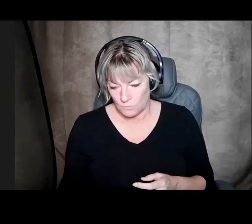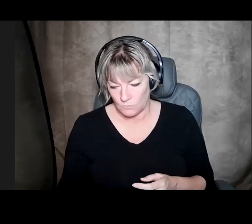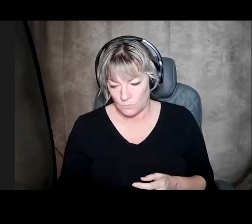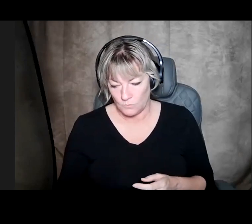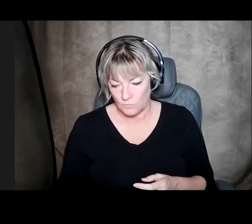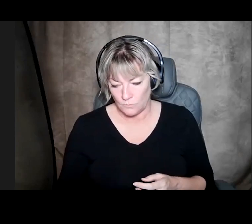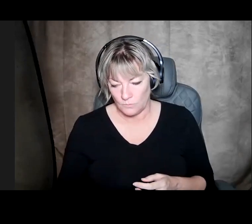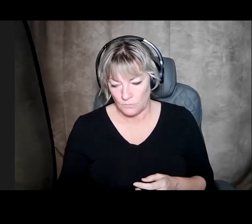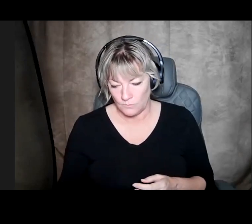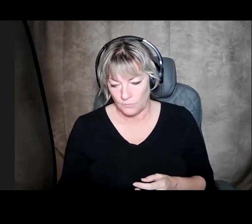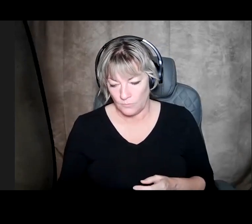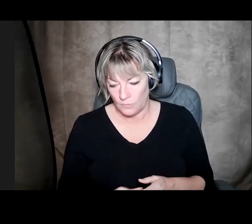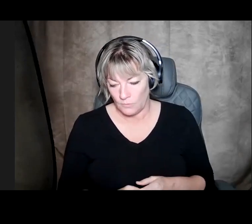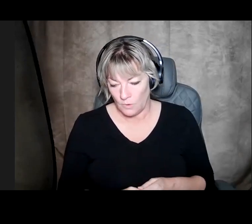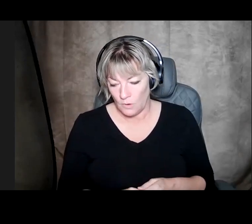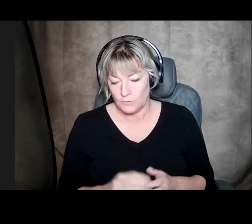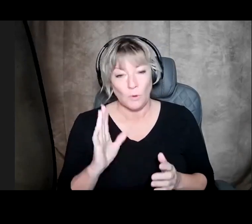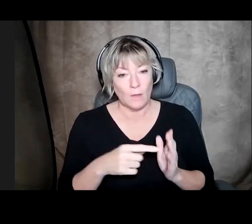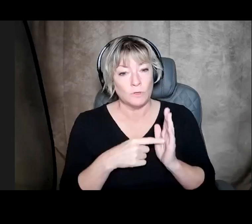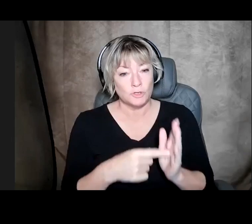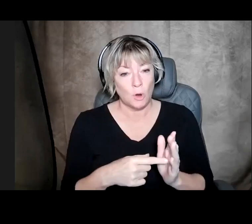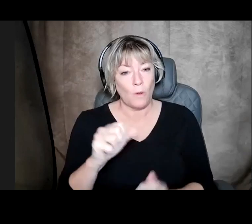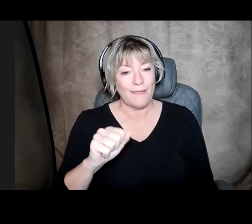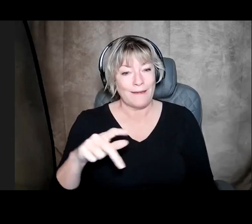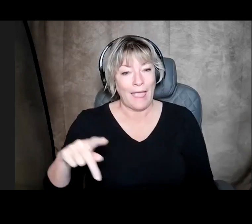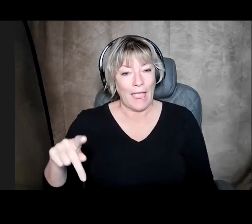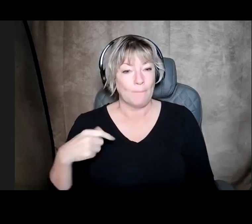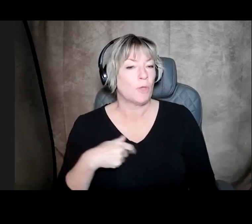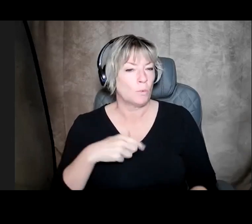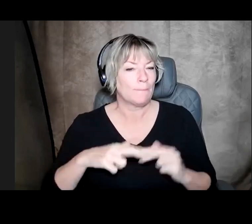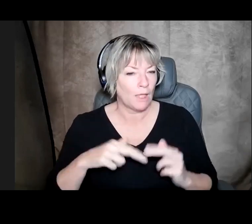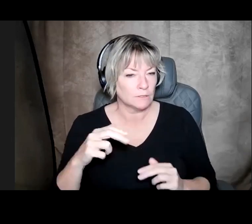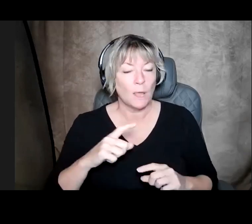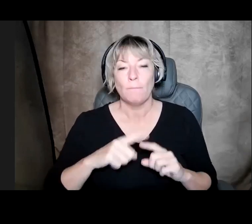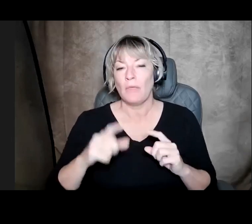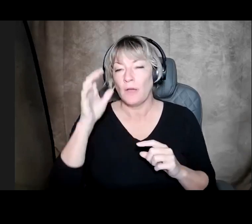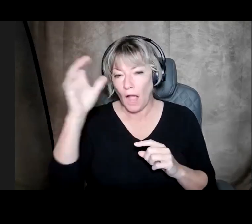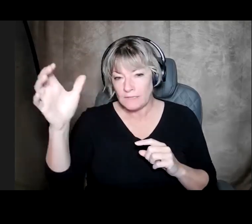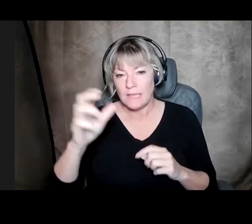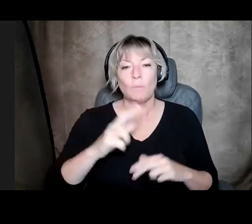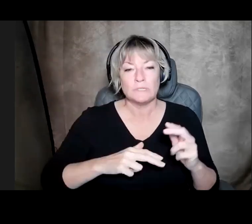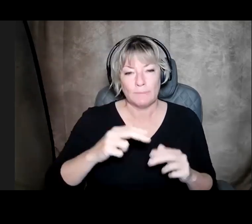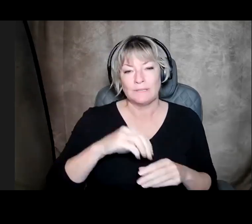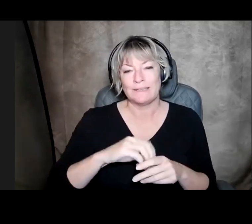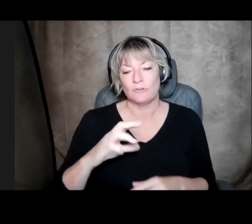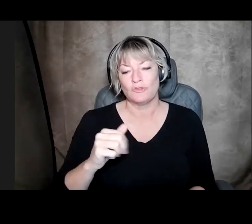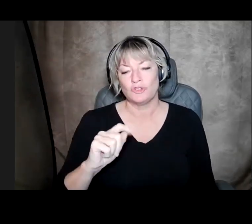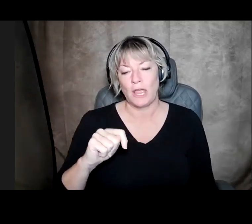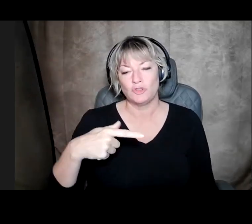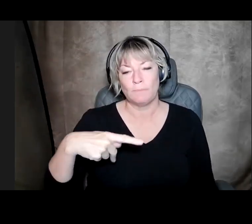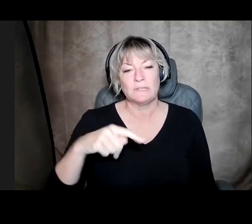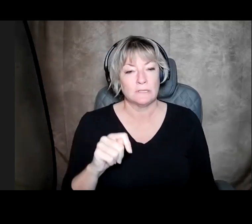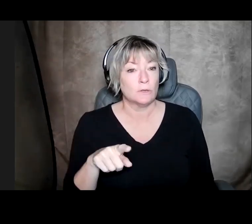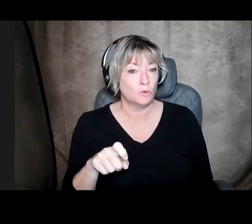what I'm going to show you is an app that we built, but the proof of concept was built in ChatGPT and you can do that currently